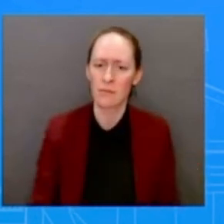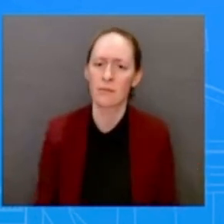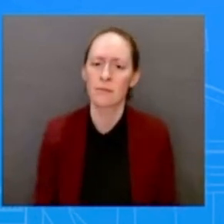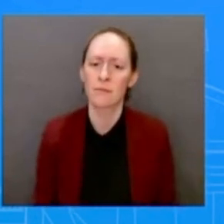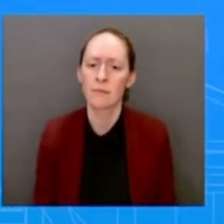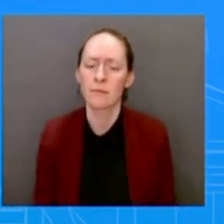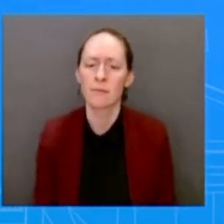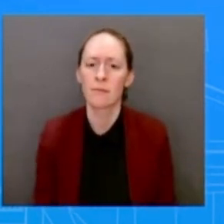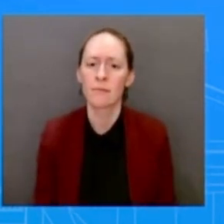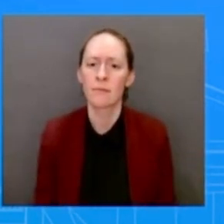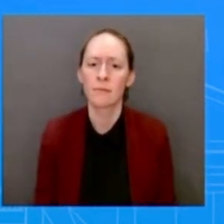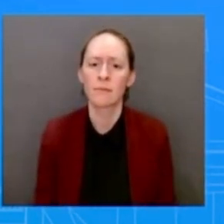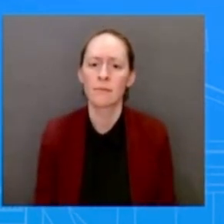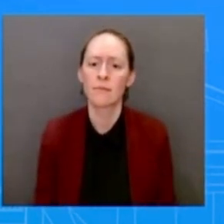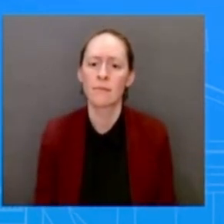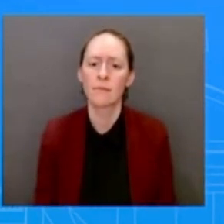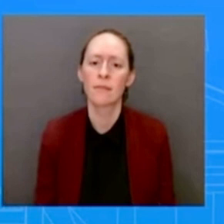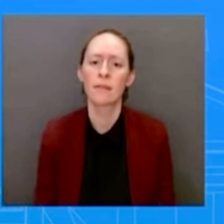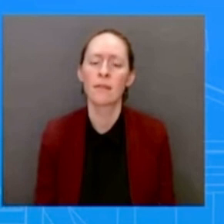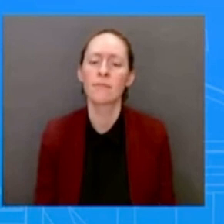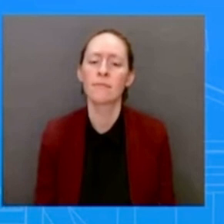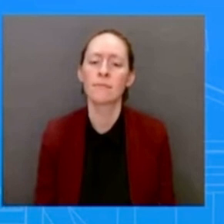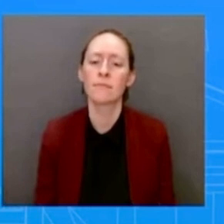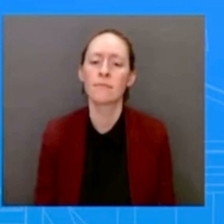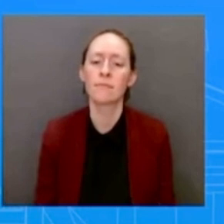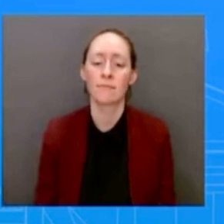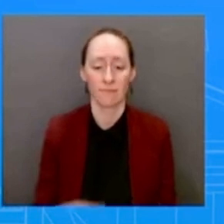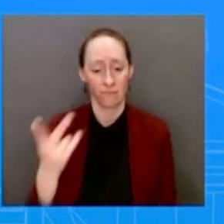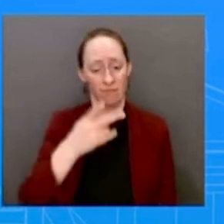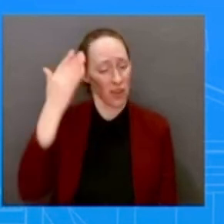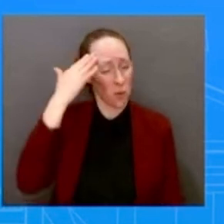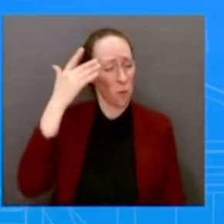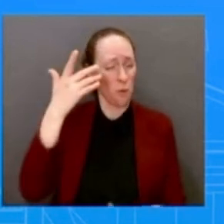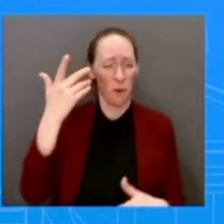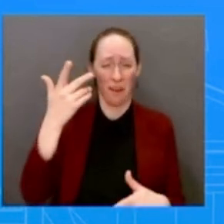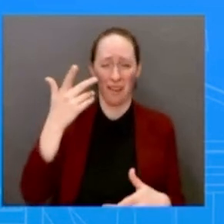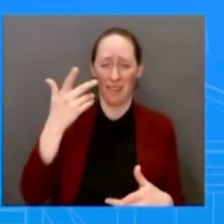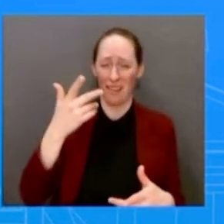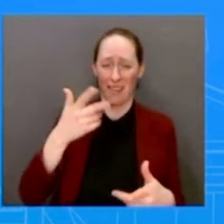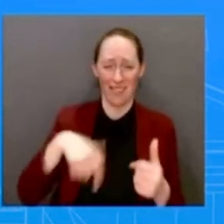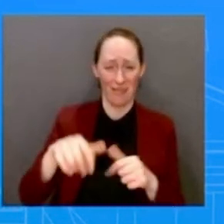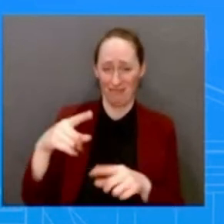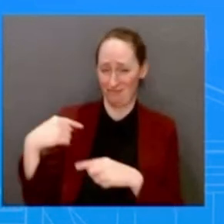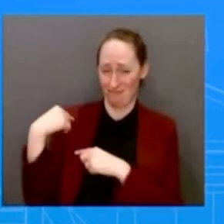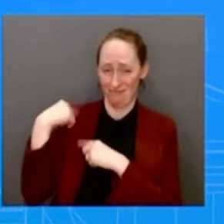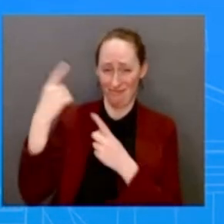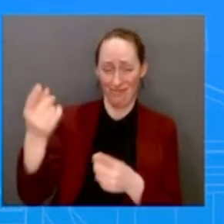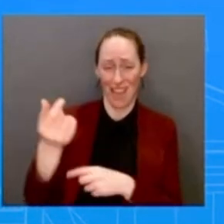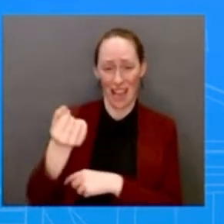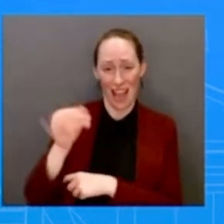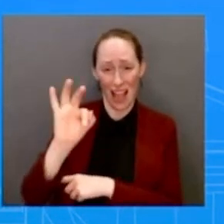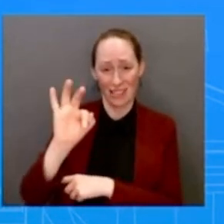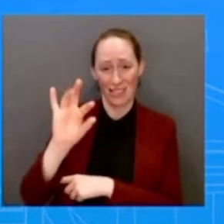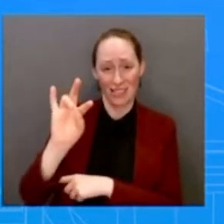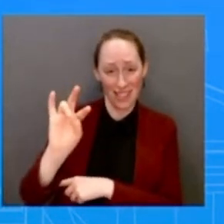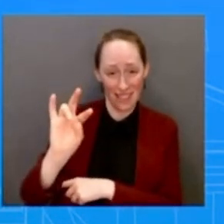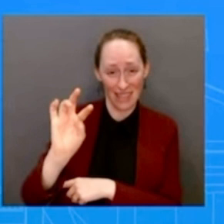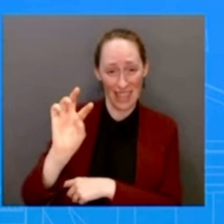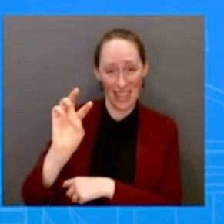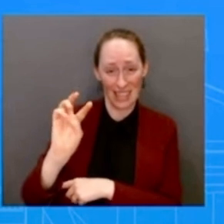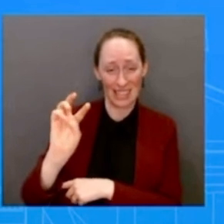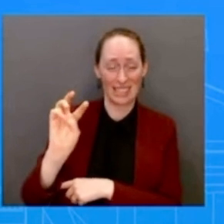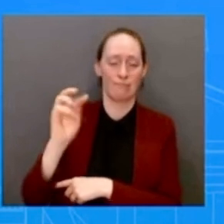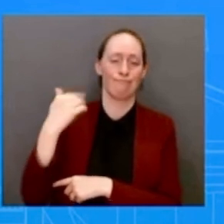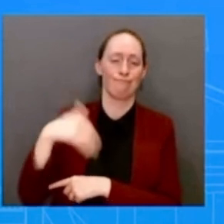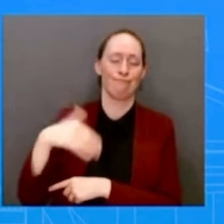known each other since 1976. It's a relationship that has spanned it many, many decades. The President certainly and the